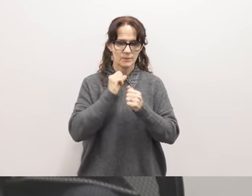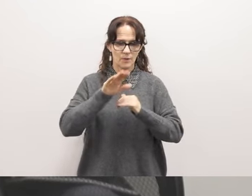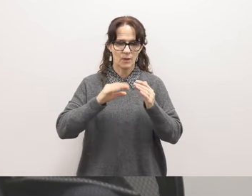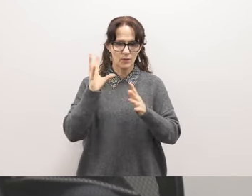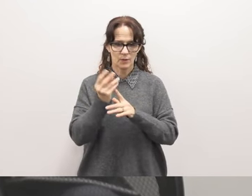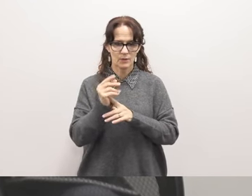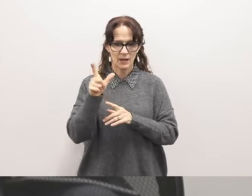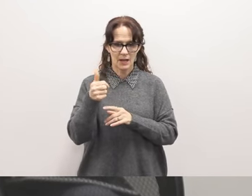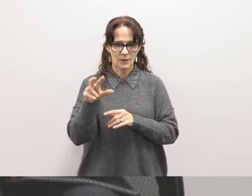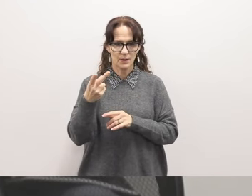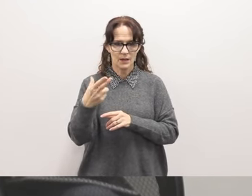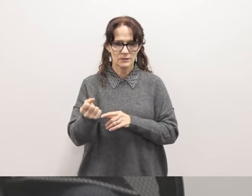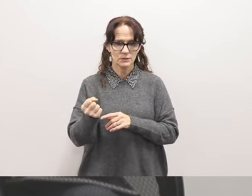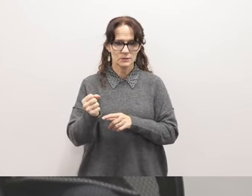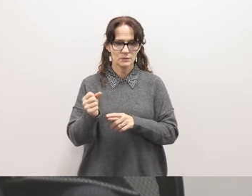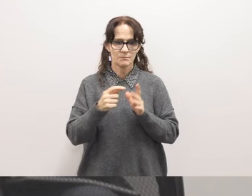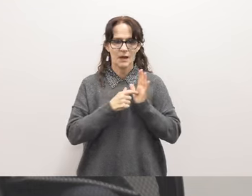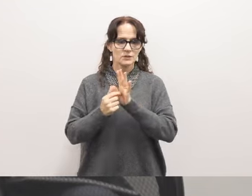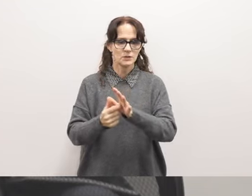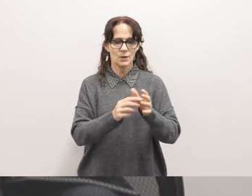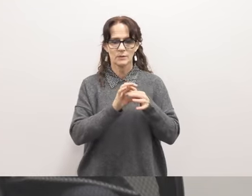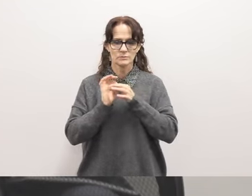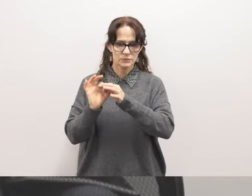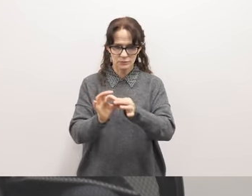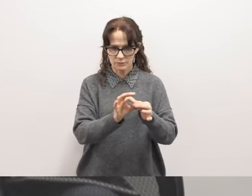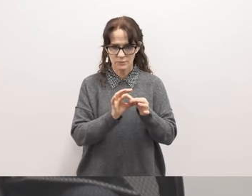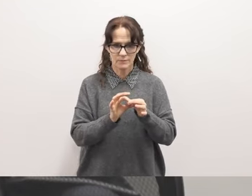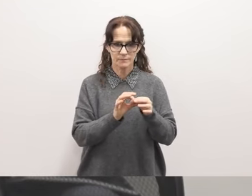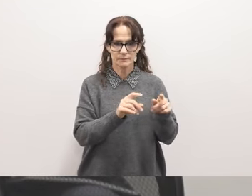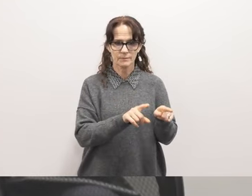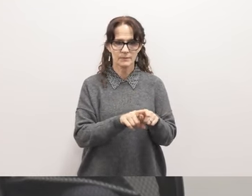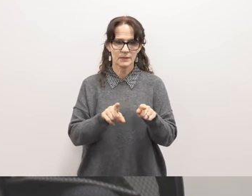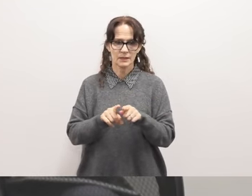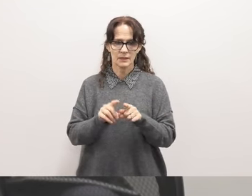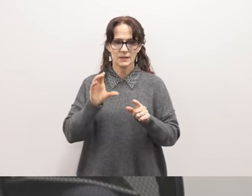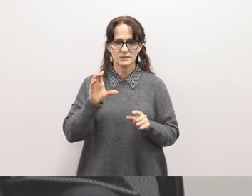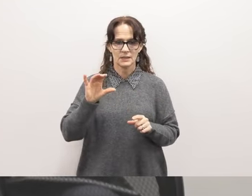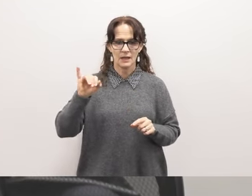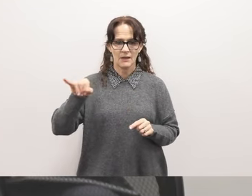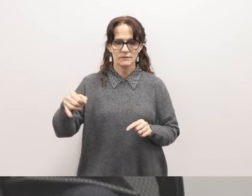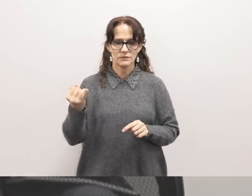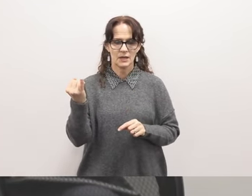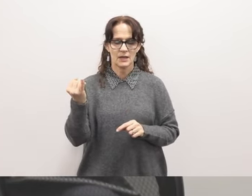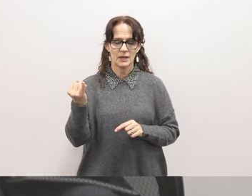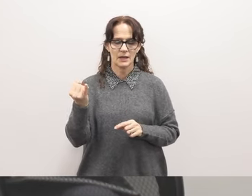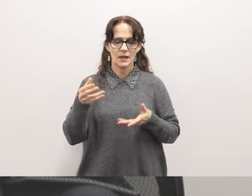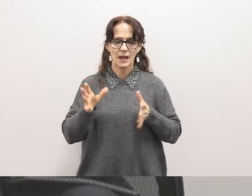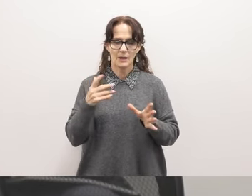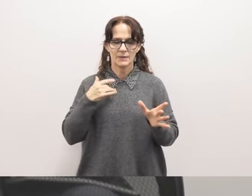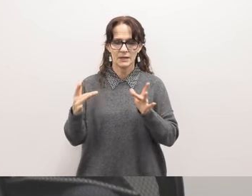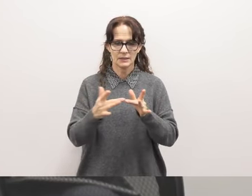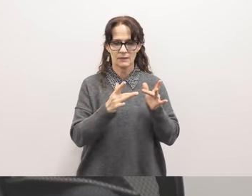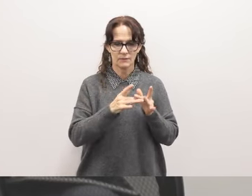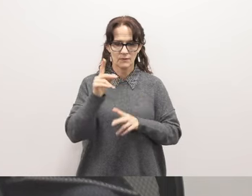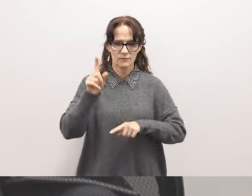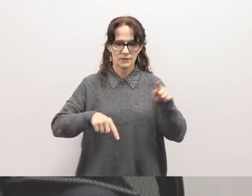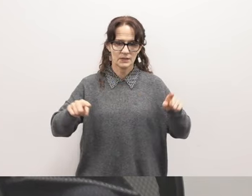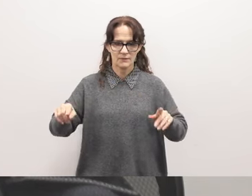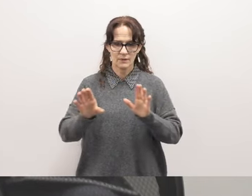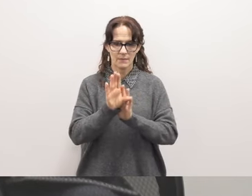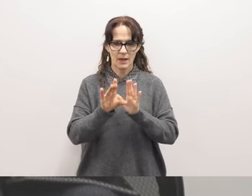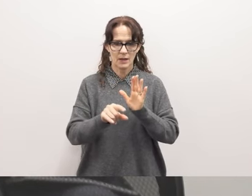High School while showing solidarity. In addition, CFJ has allowed me to connect with other students from different backgrounds